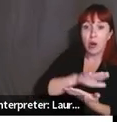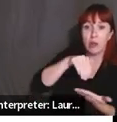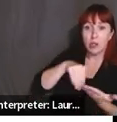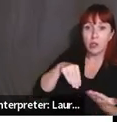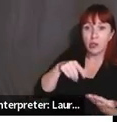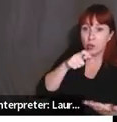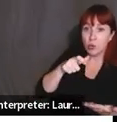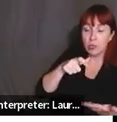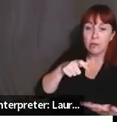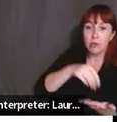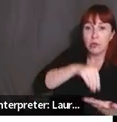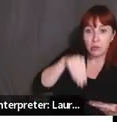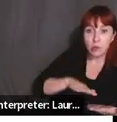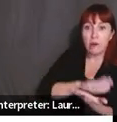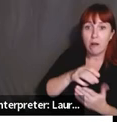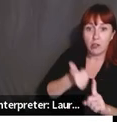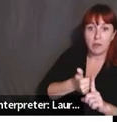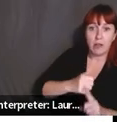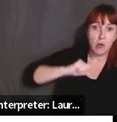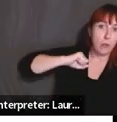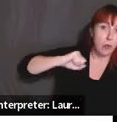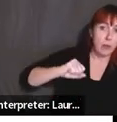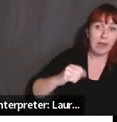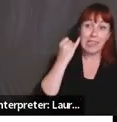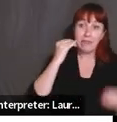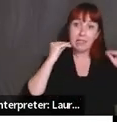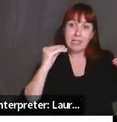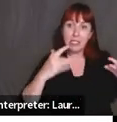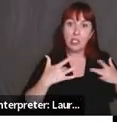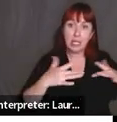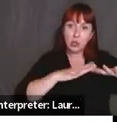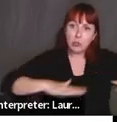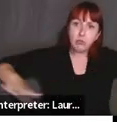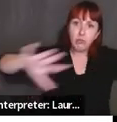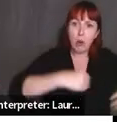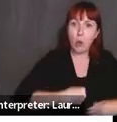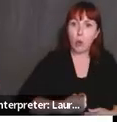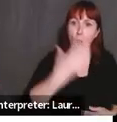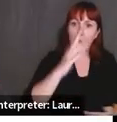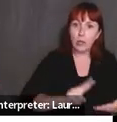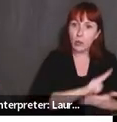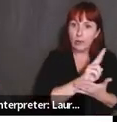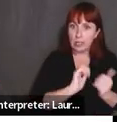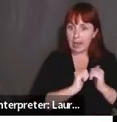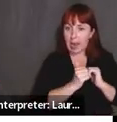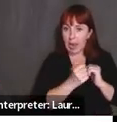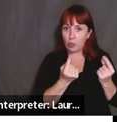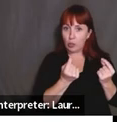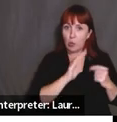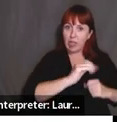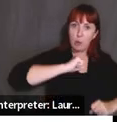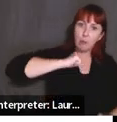Um, and if you teach at a primarily white university, how do you navigate that, um, pushback?